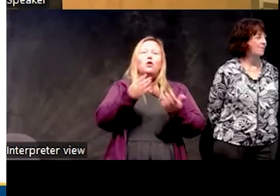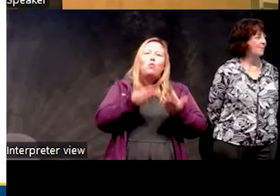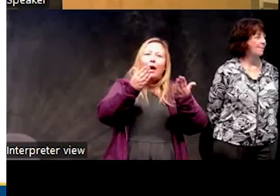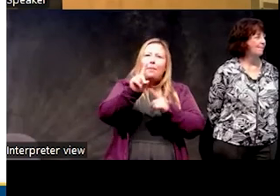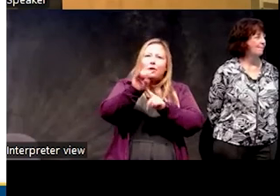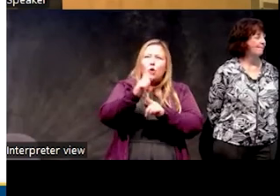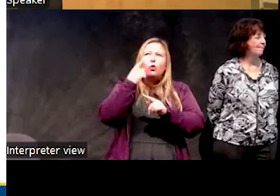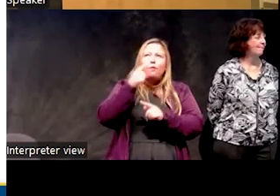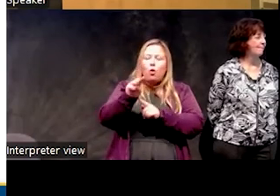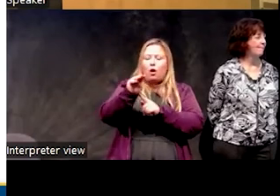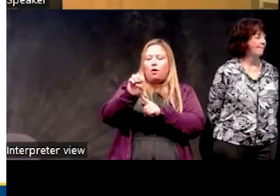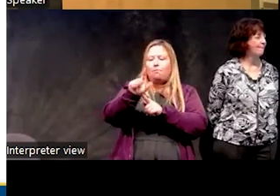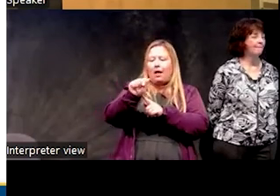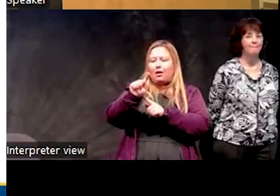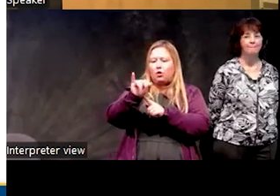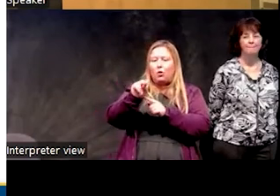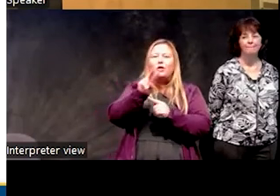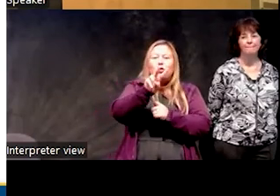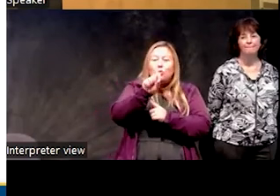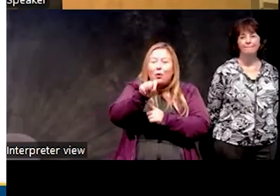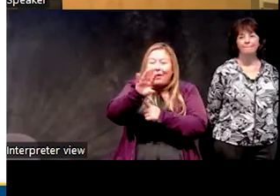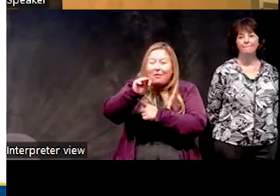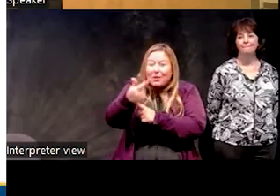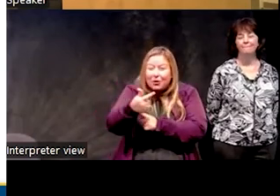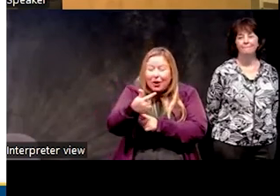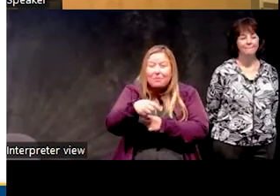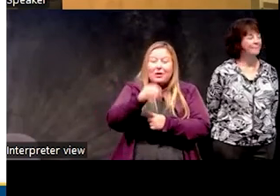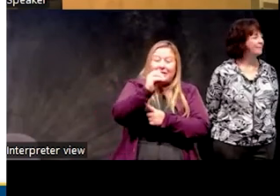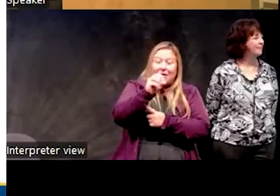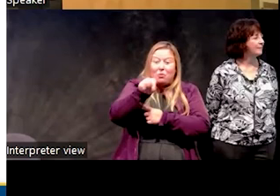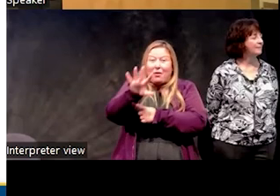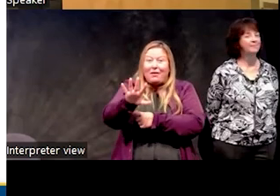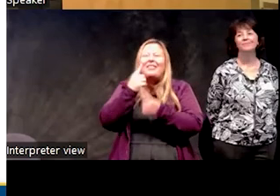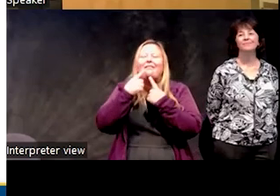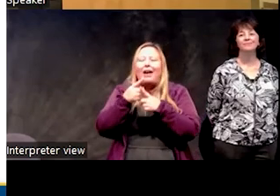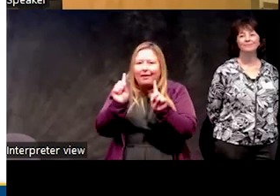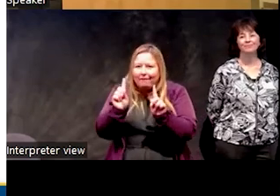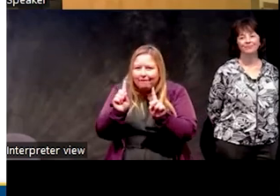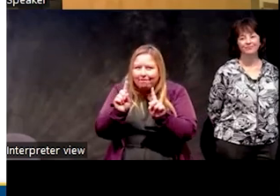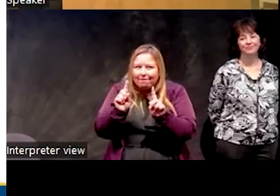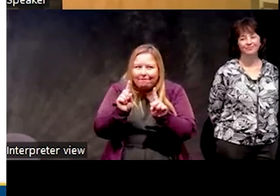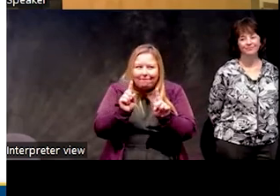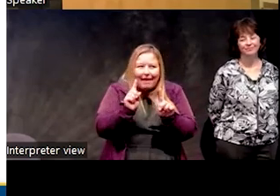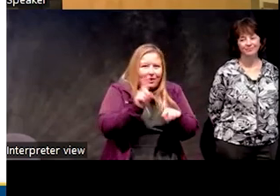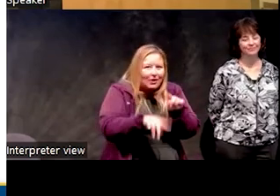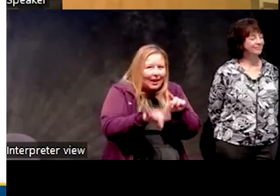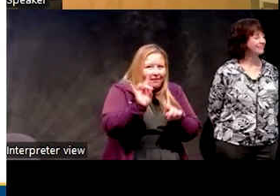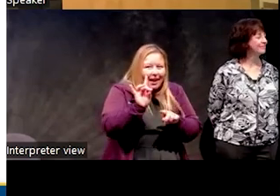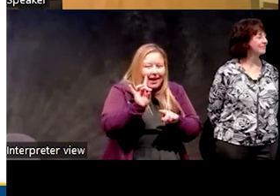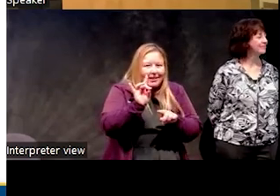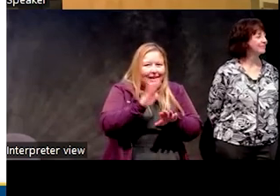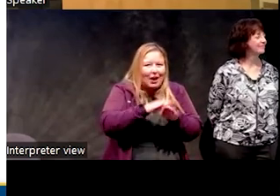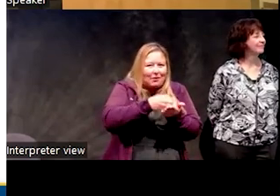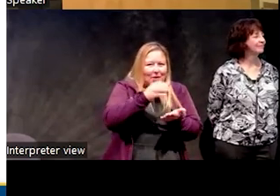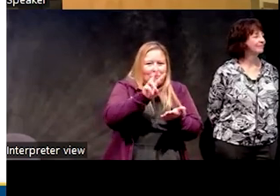recommended dose for use of melatonin is 2.5 milligrams. 0.5 is effective, and you can't find anything